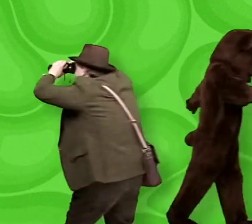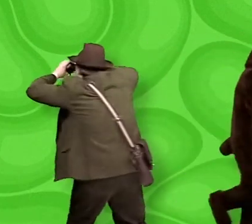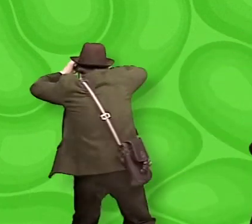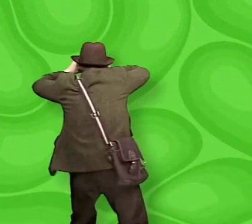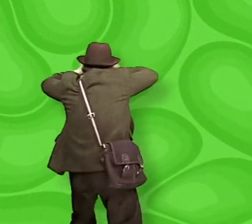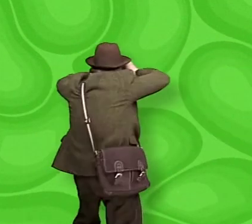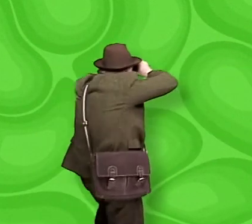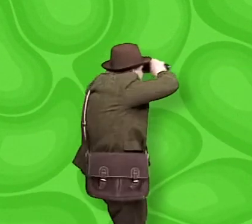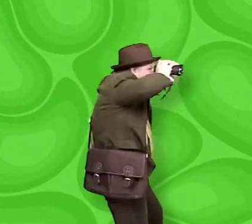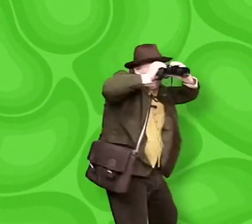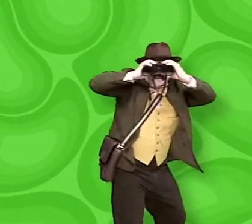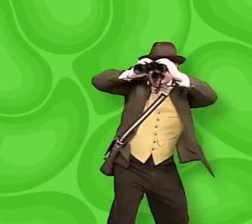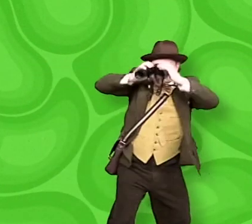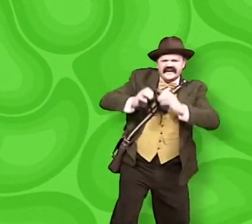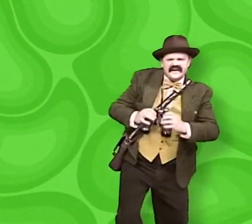shy.